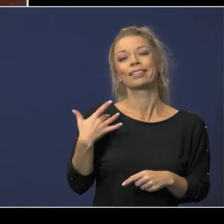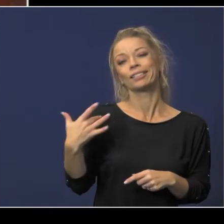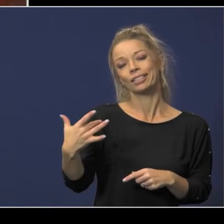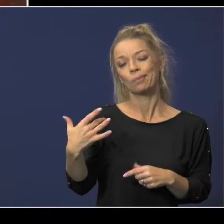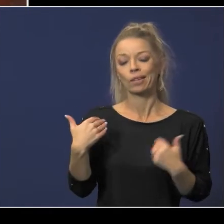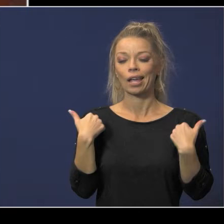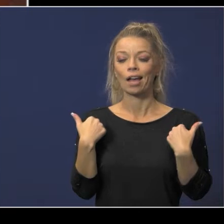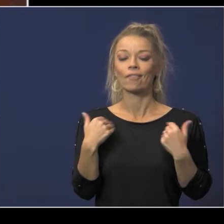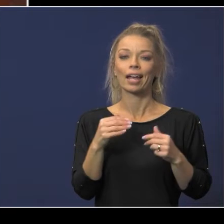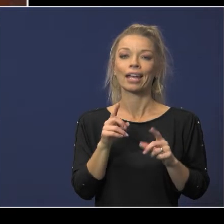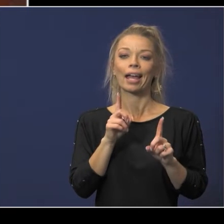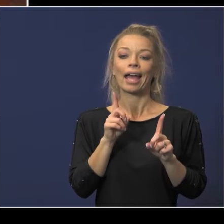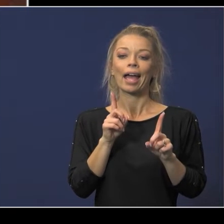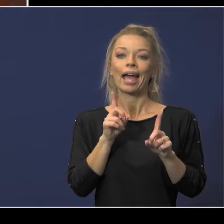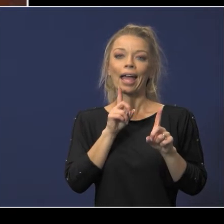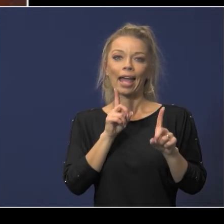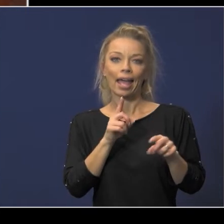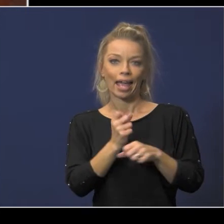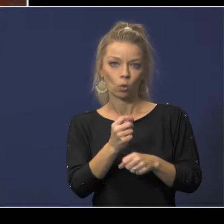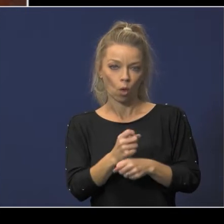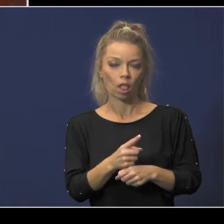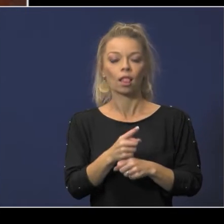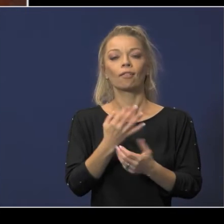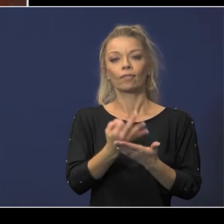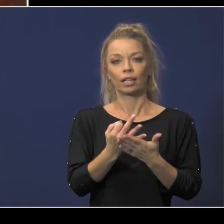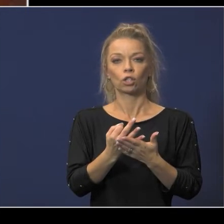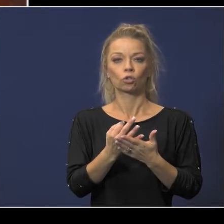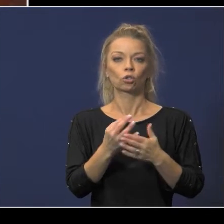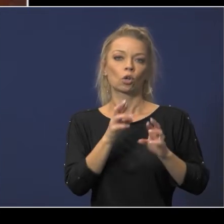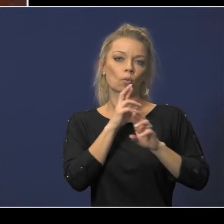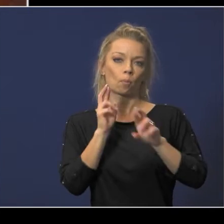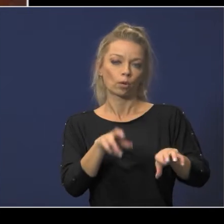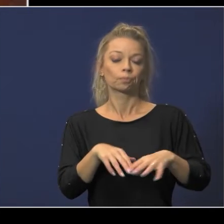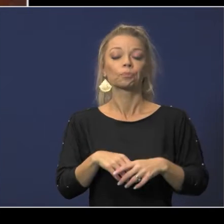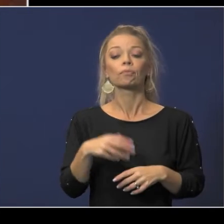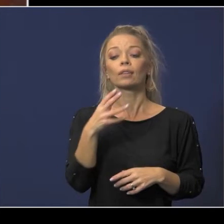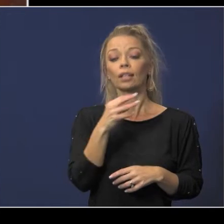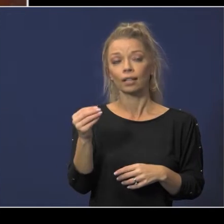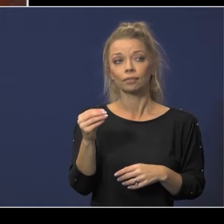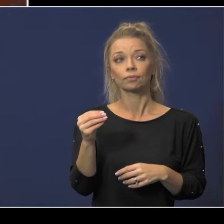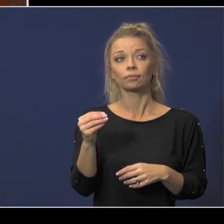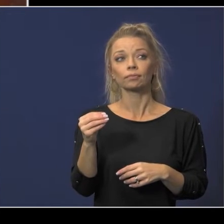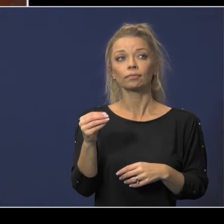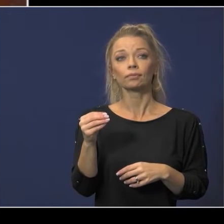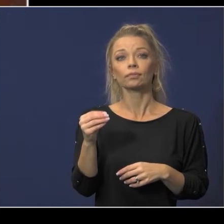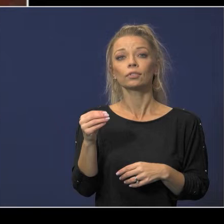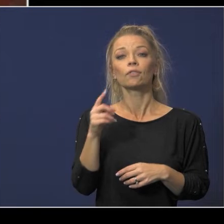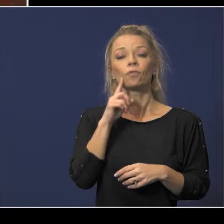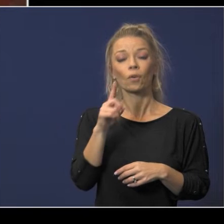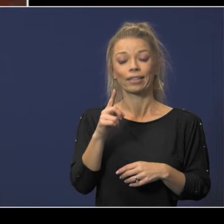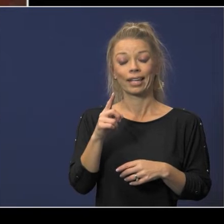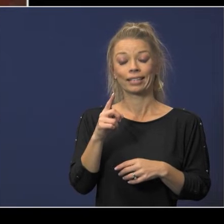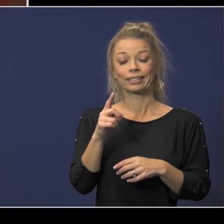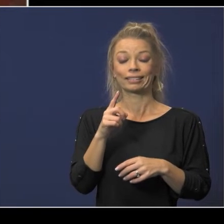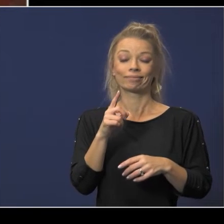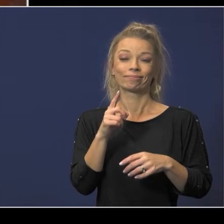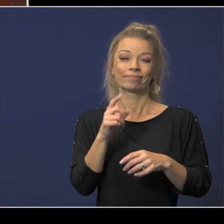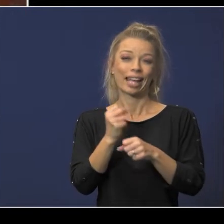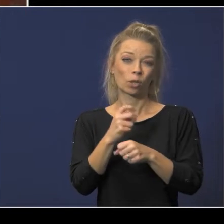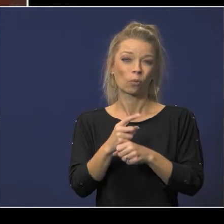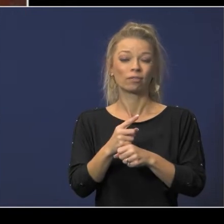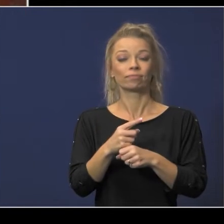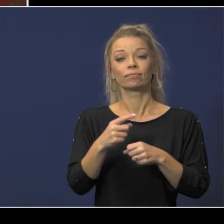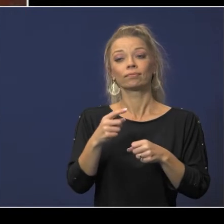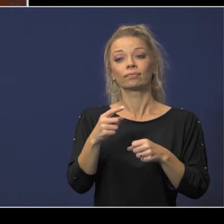an annual financial report and uh the CAFR or the accomplished annual annual financial report is really nice